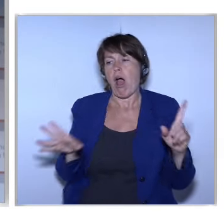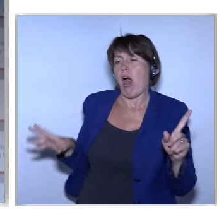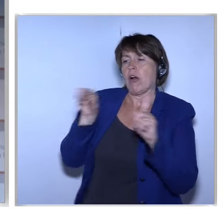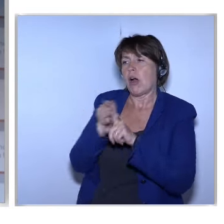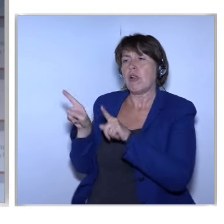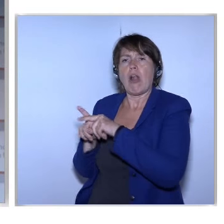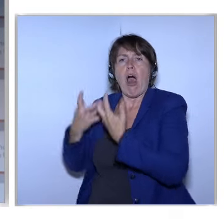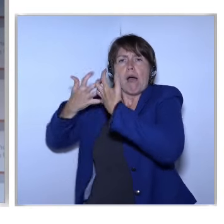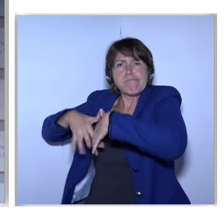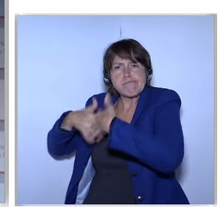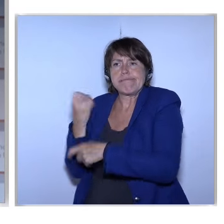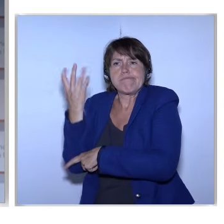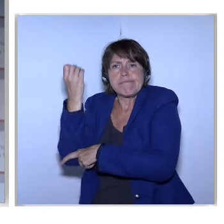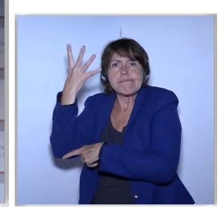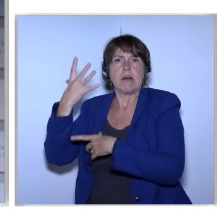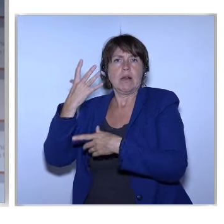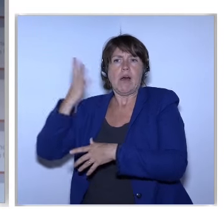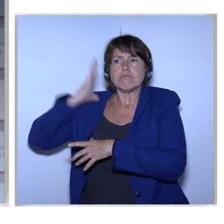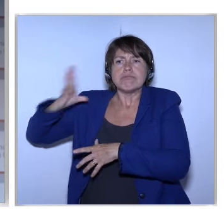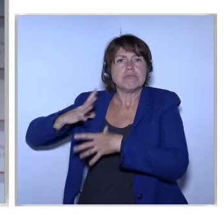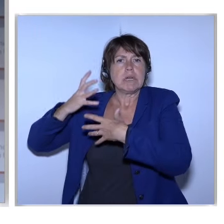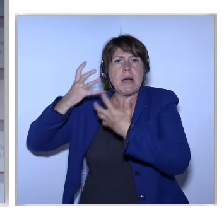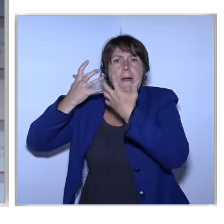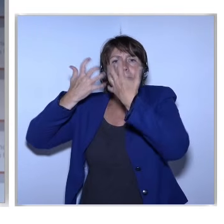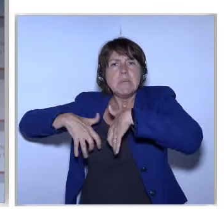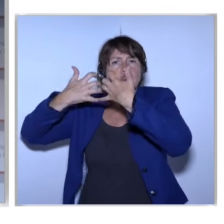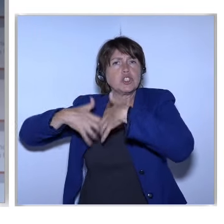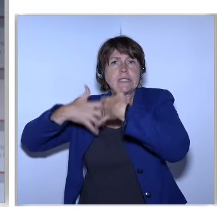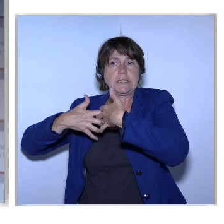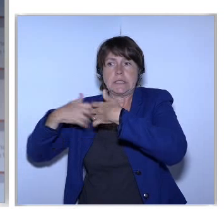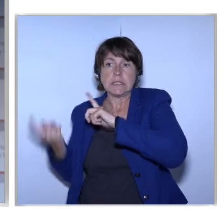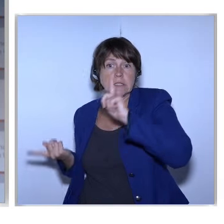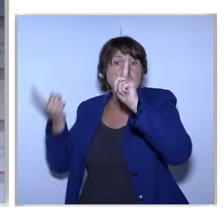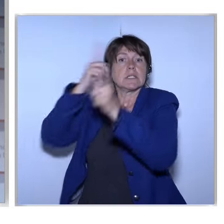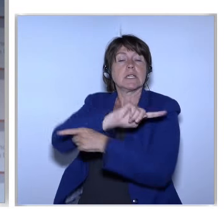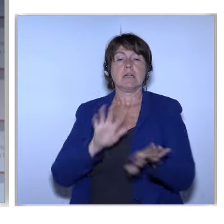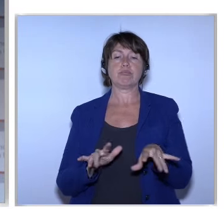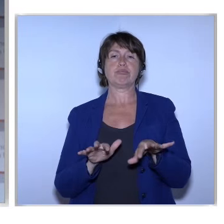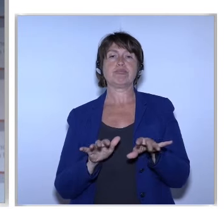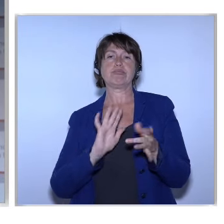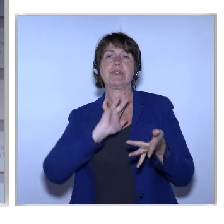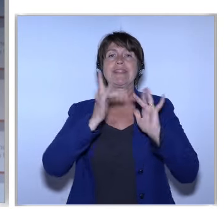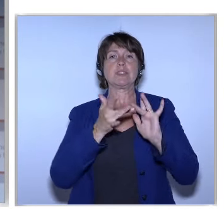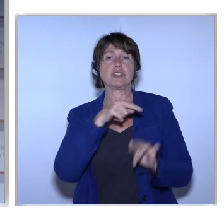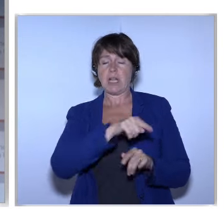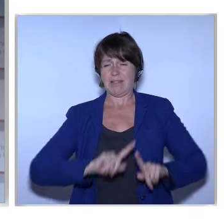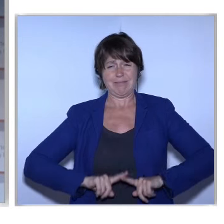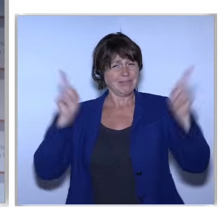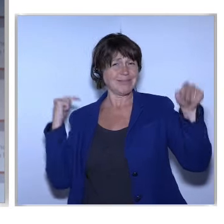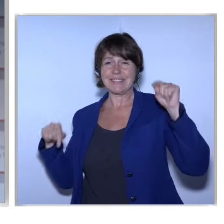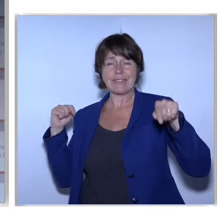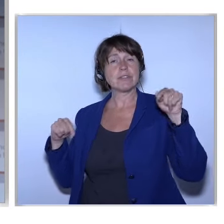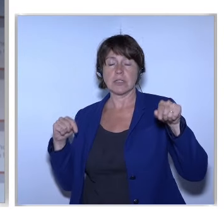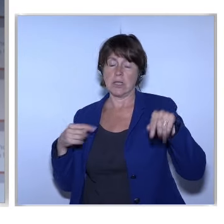machine age And this is an important challenge Which we haven't yet cracked In every university In every town in Europe